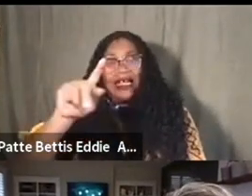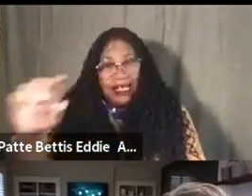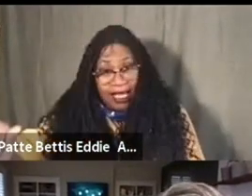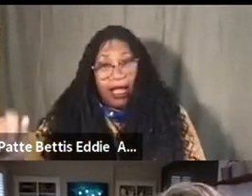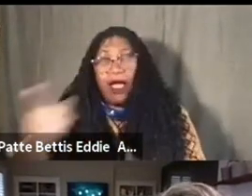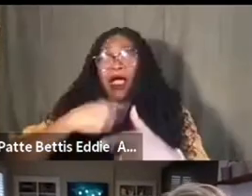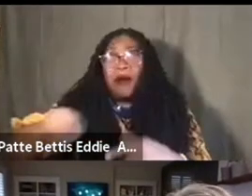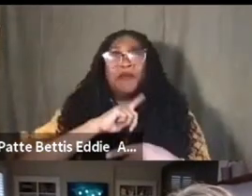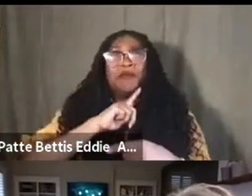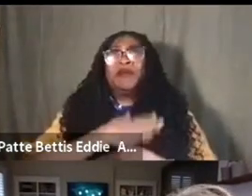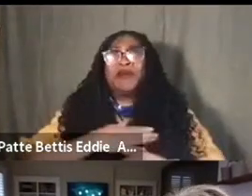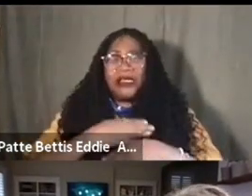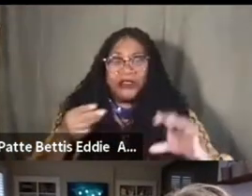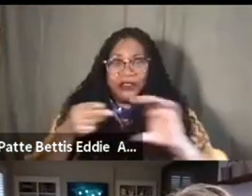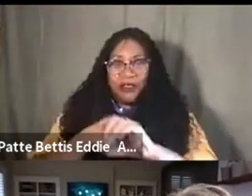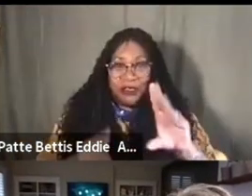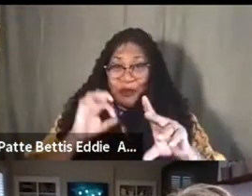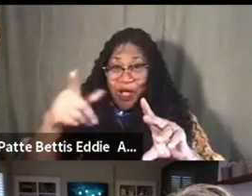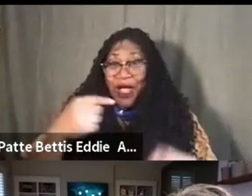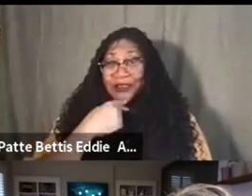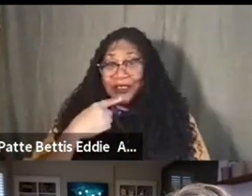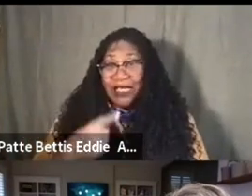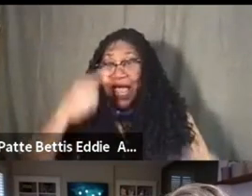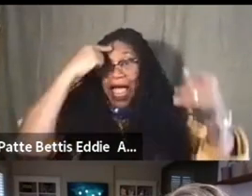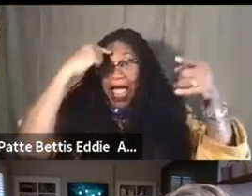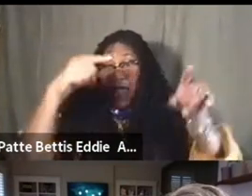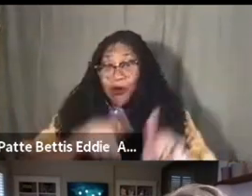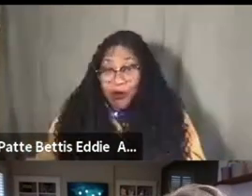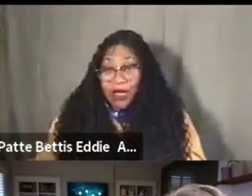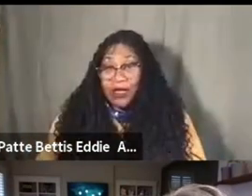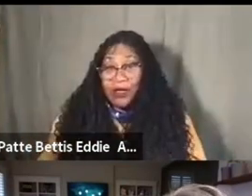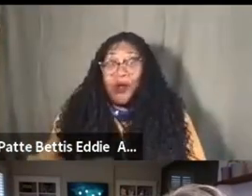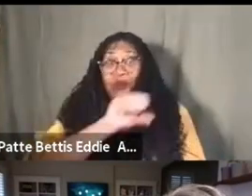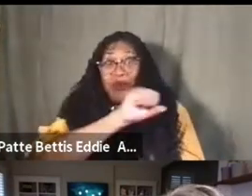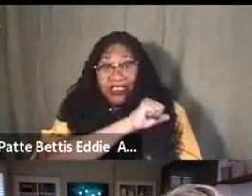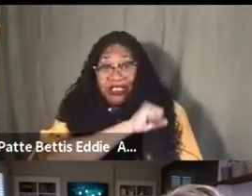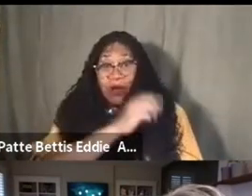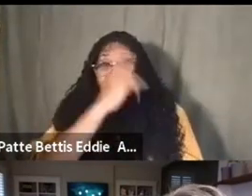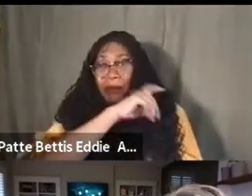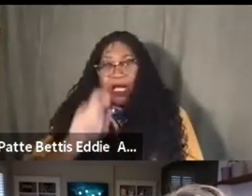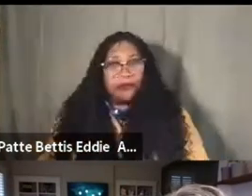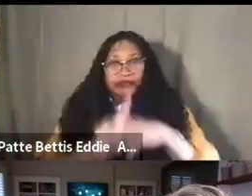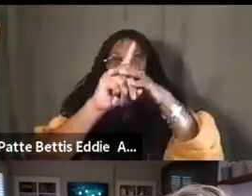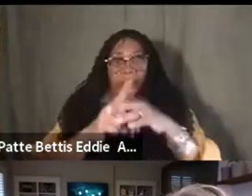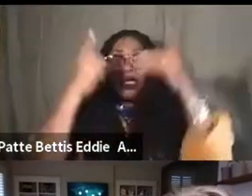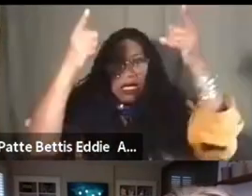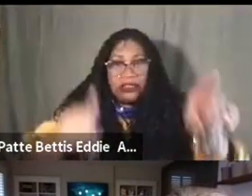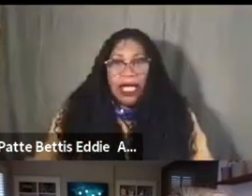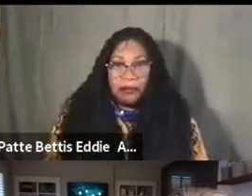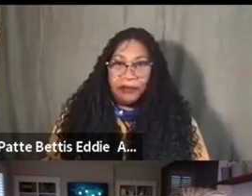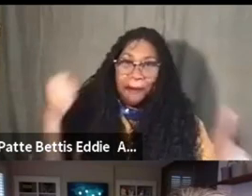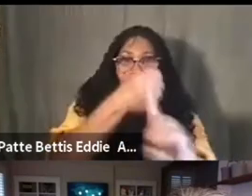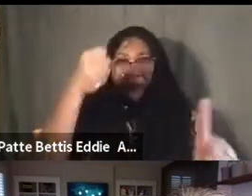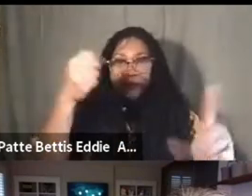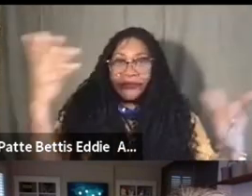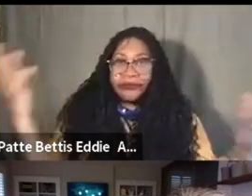us here. Yes. Well, I was going to say, I agree with Sheila, because all of a sudden, it did just happen. And one